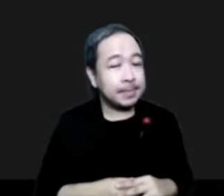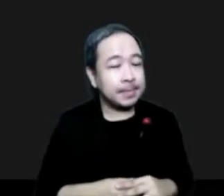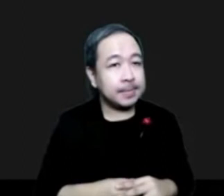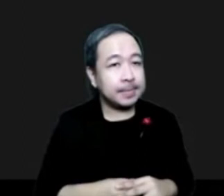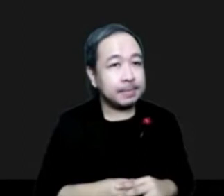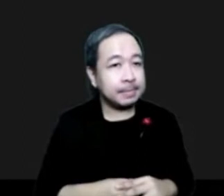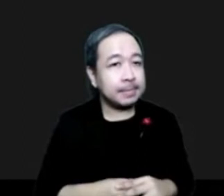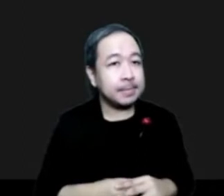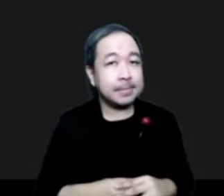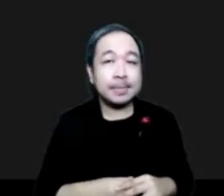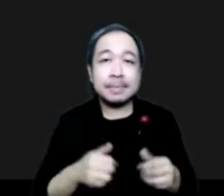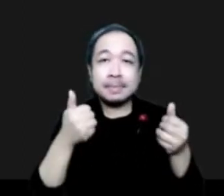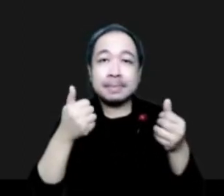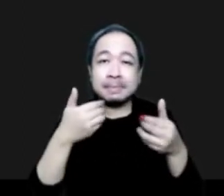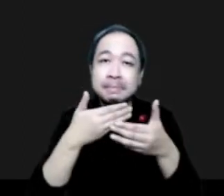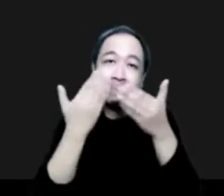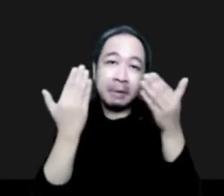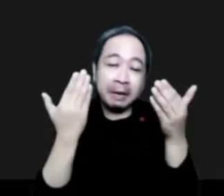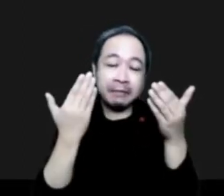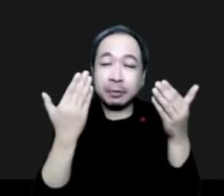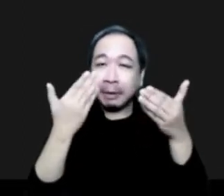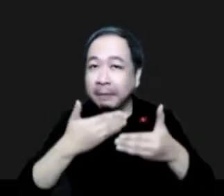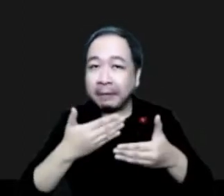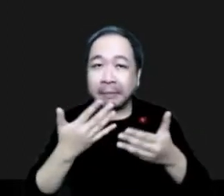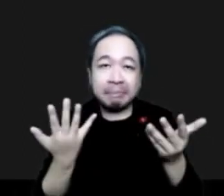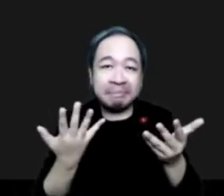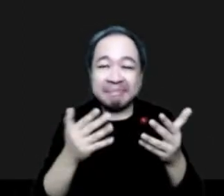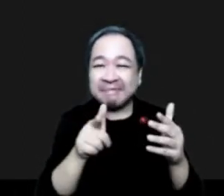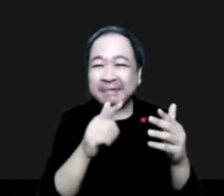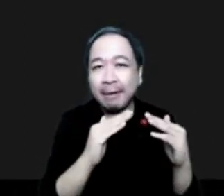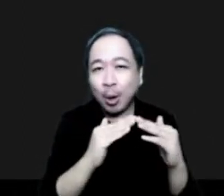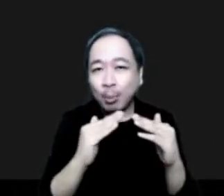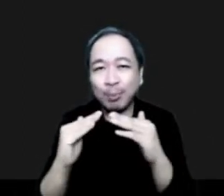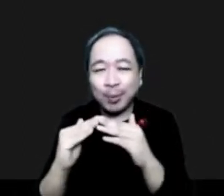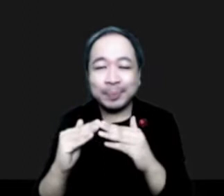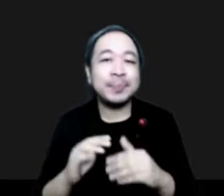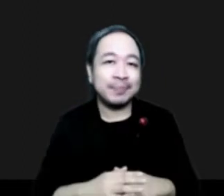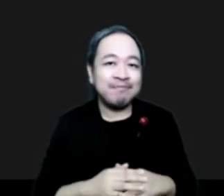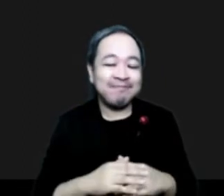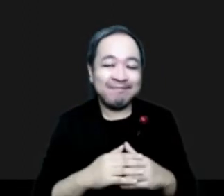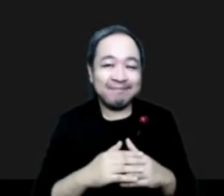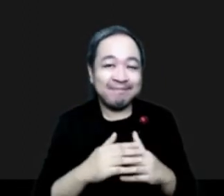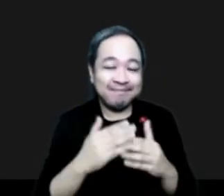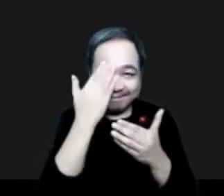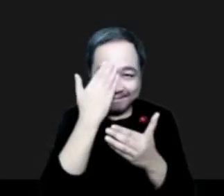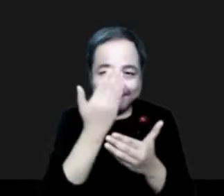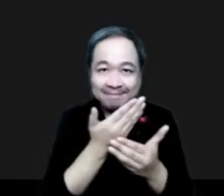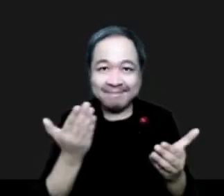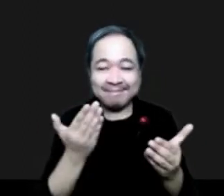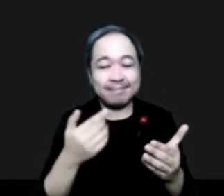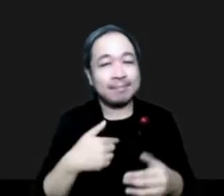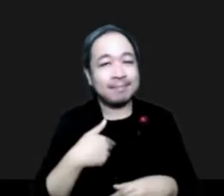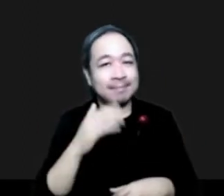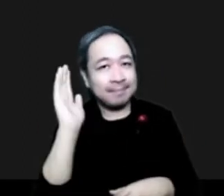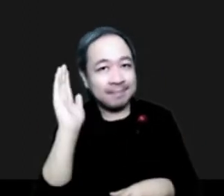Good day, or good afternoon, depending where you are. Good day to everybody. I would like to present to you how different agencies